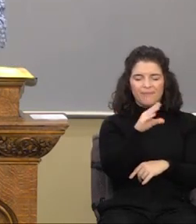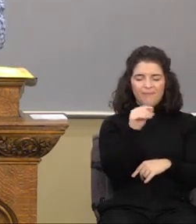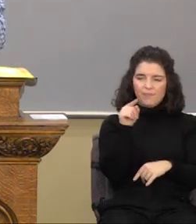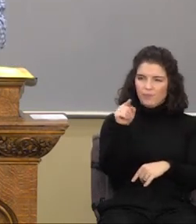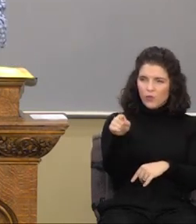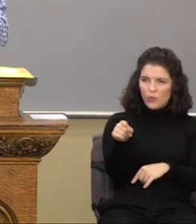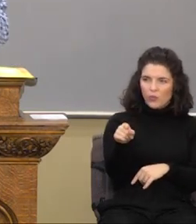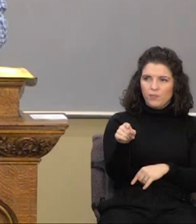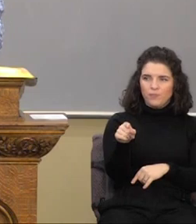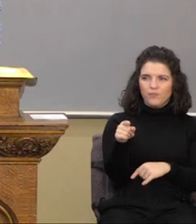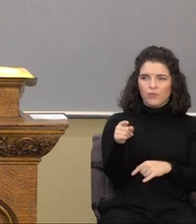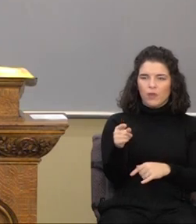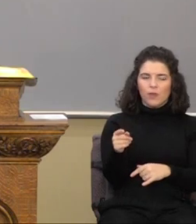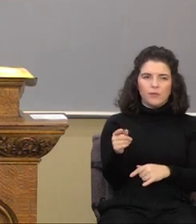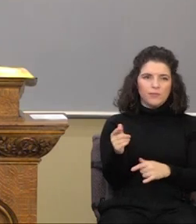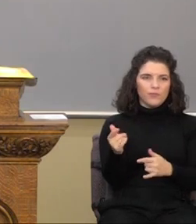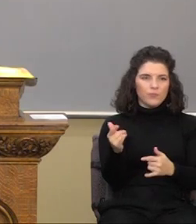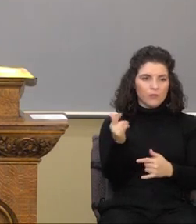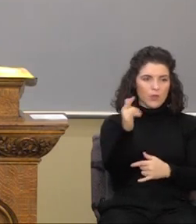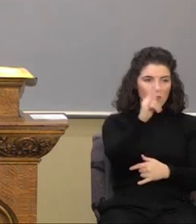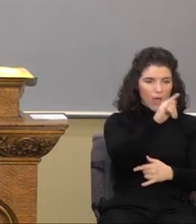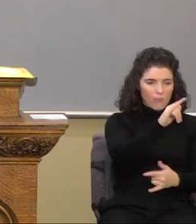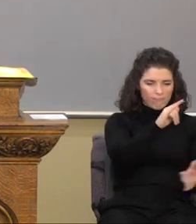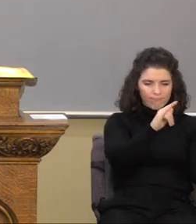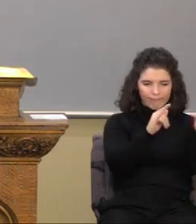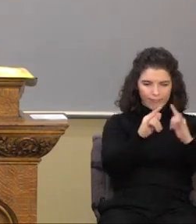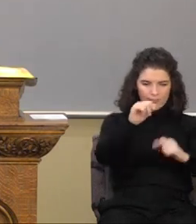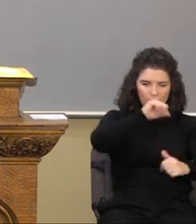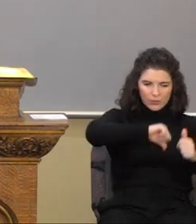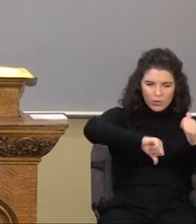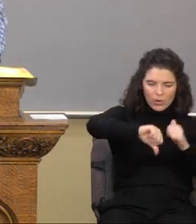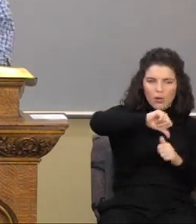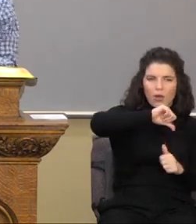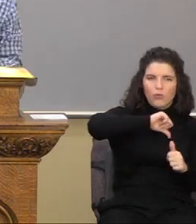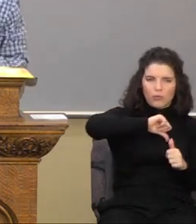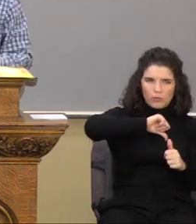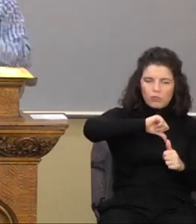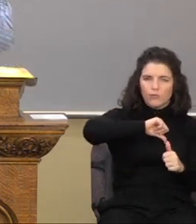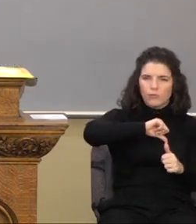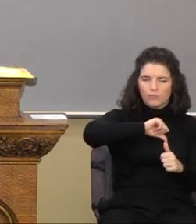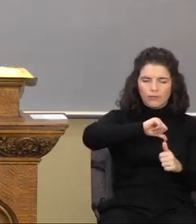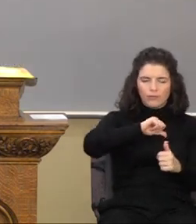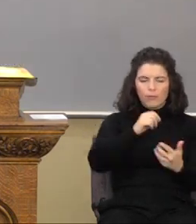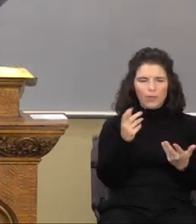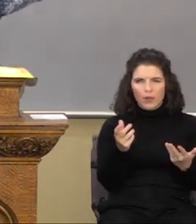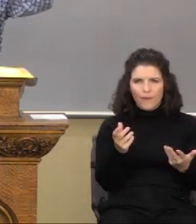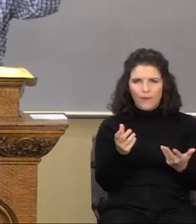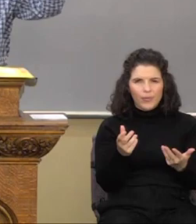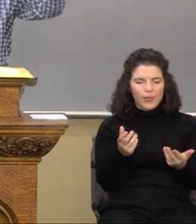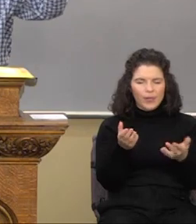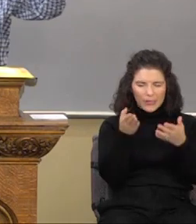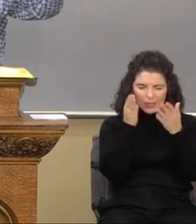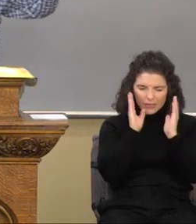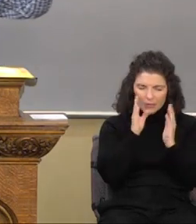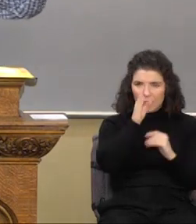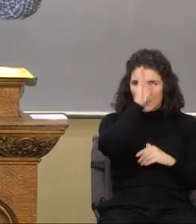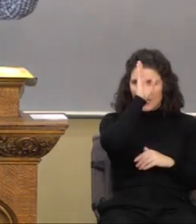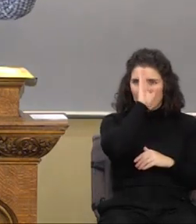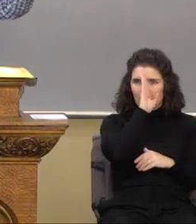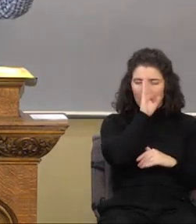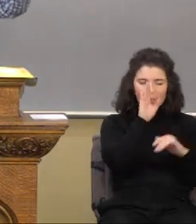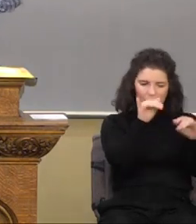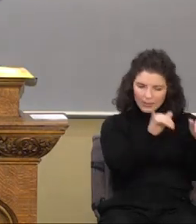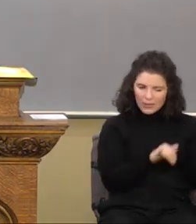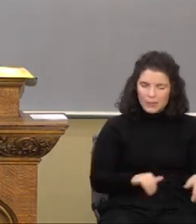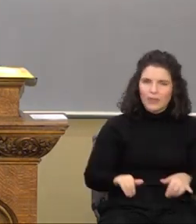you love one another as I love. Listen, God is the standard.